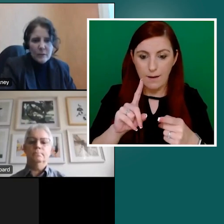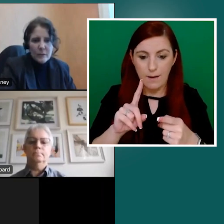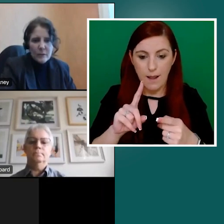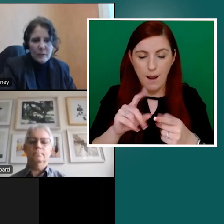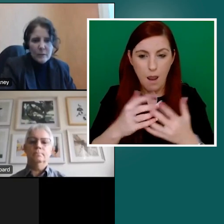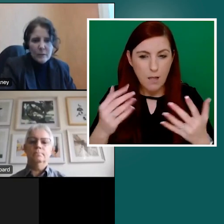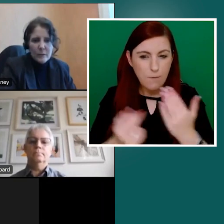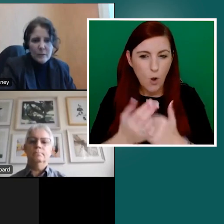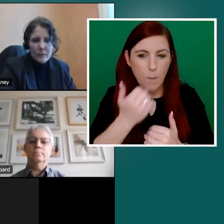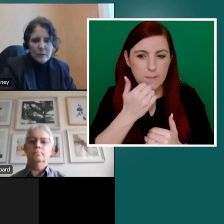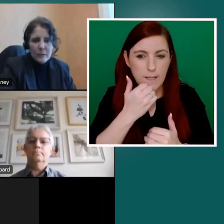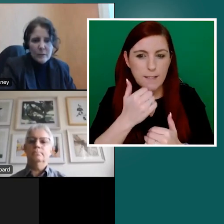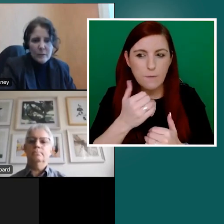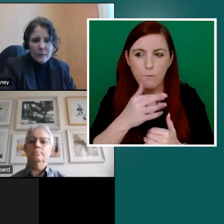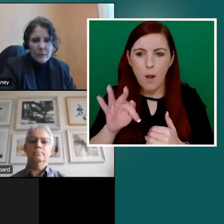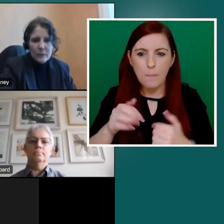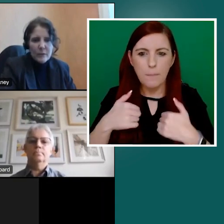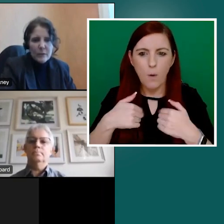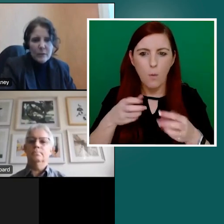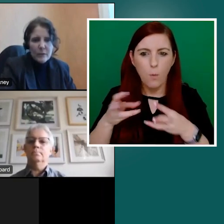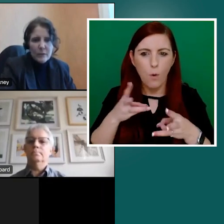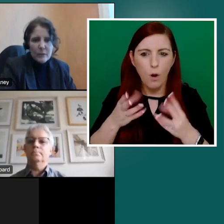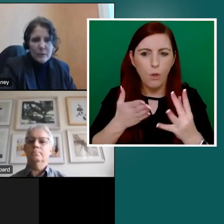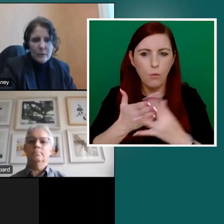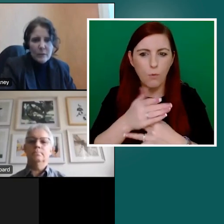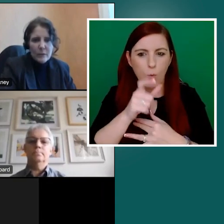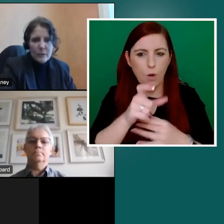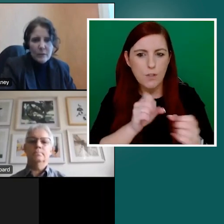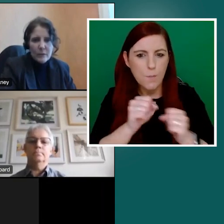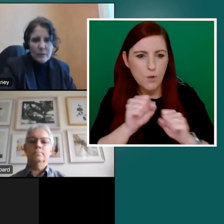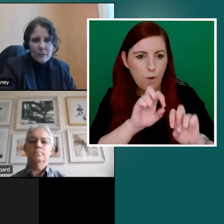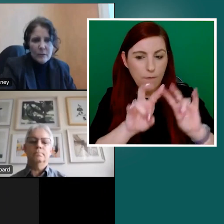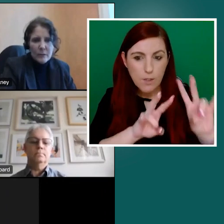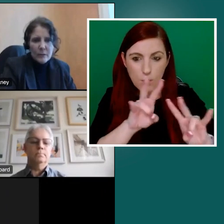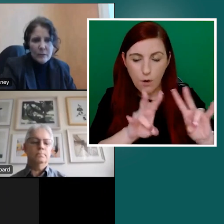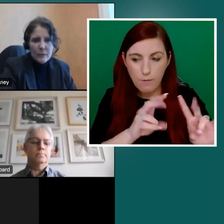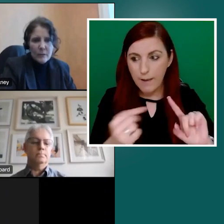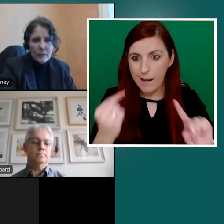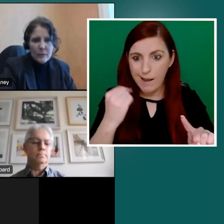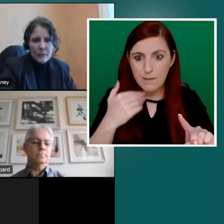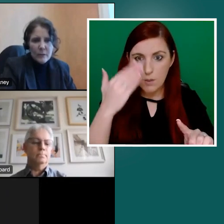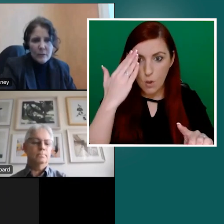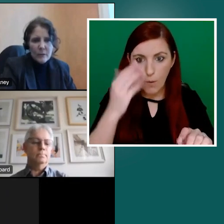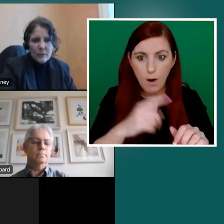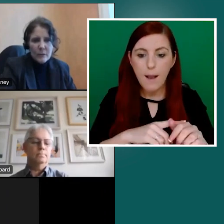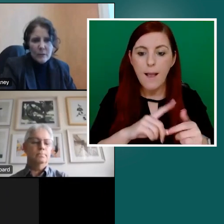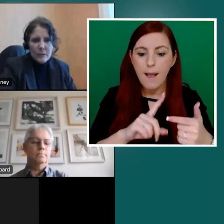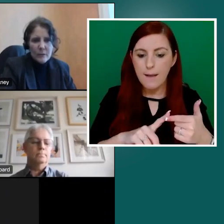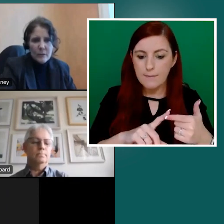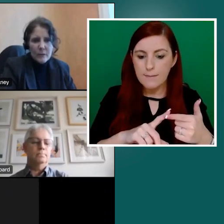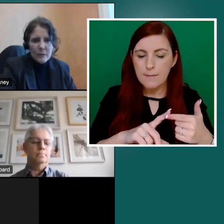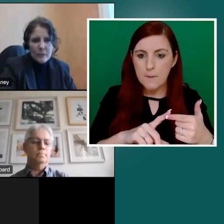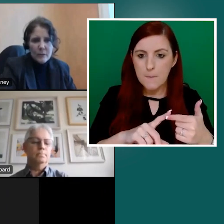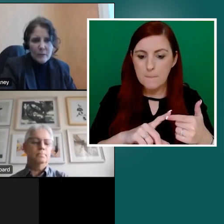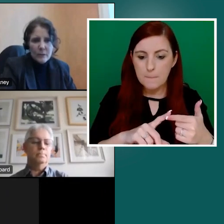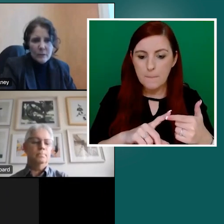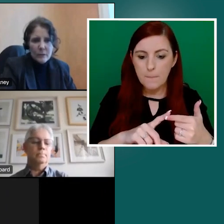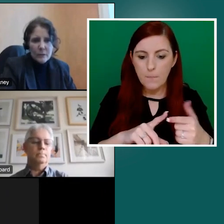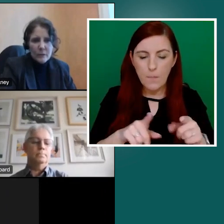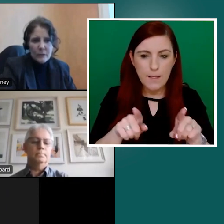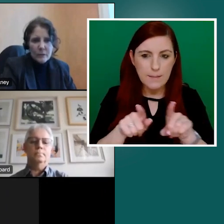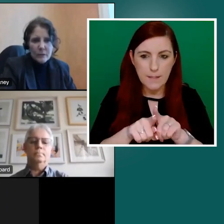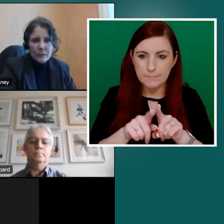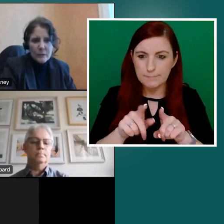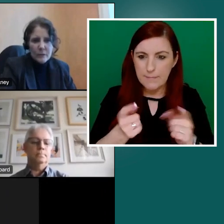by the work that we did to our customers and service survey in the service of last year. And also the